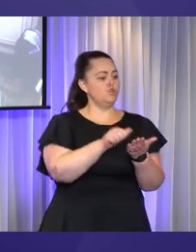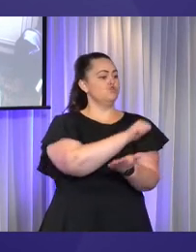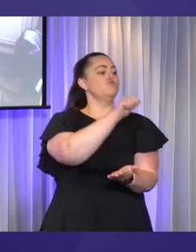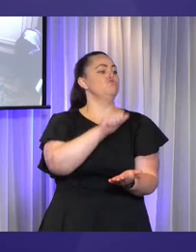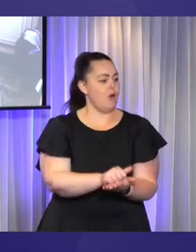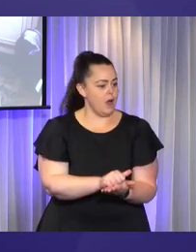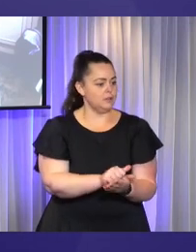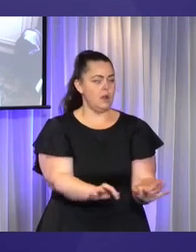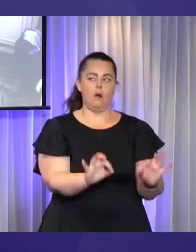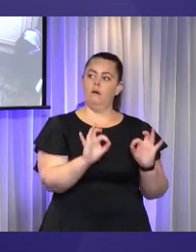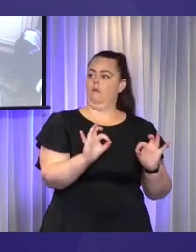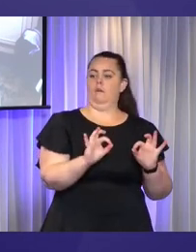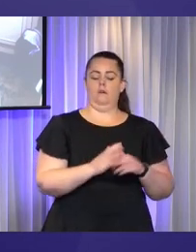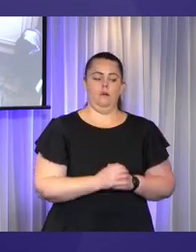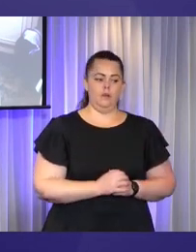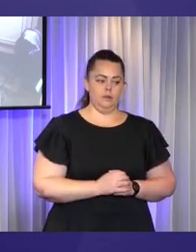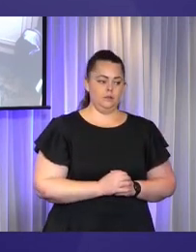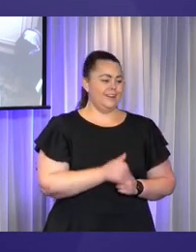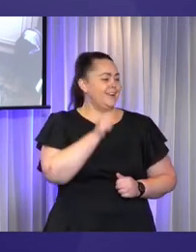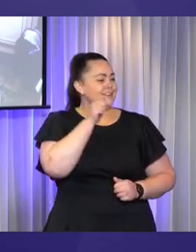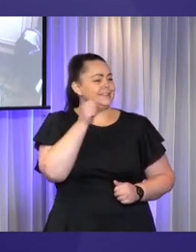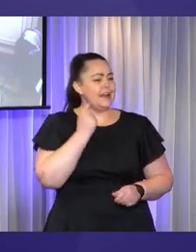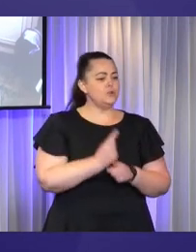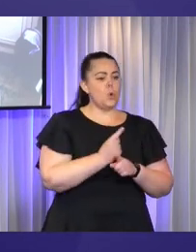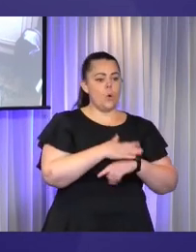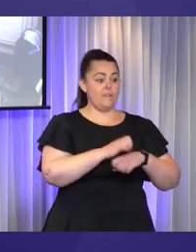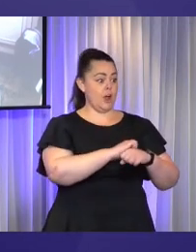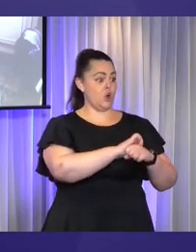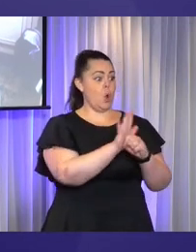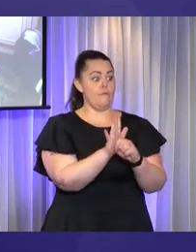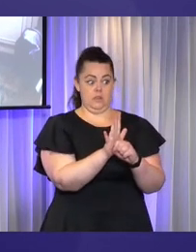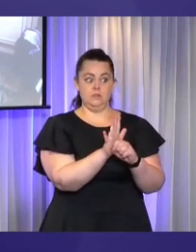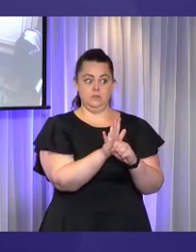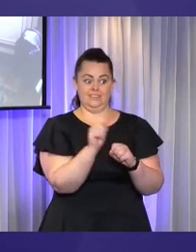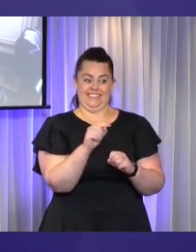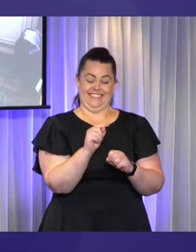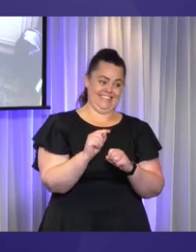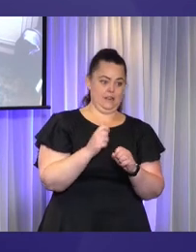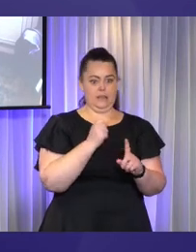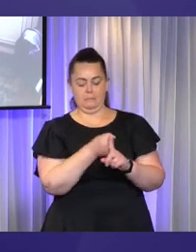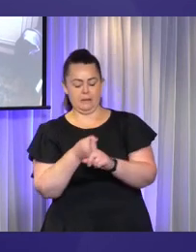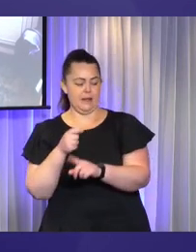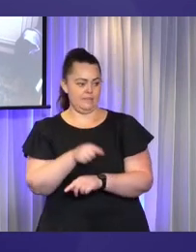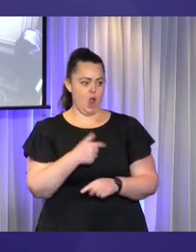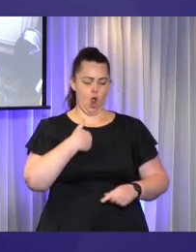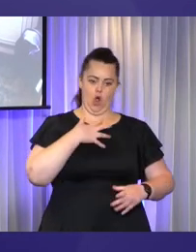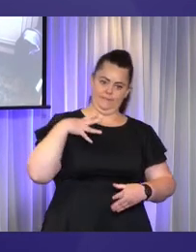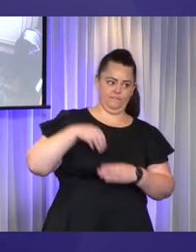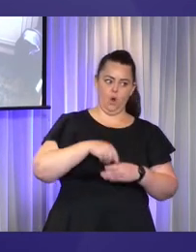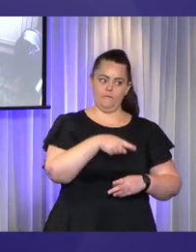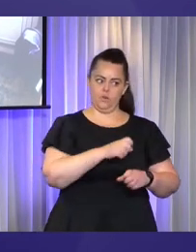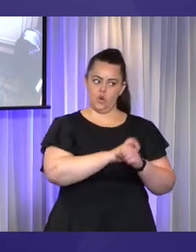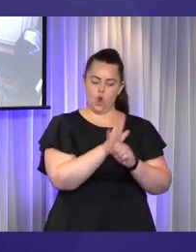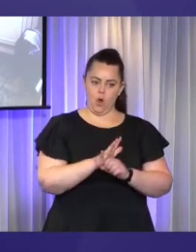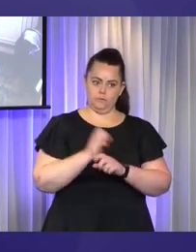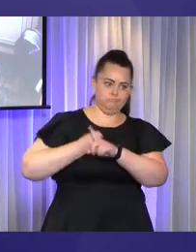Yesterday, I note, there was a lot of talk about COVID, and I've been very active in that space, and it's been a very terrible time for people